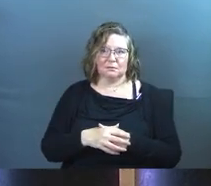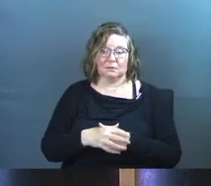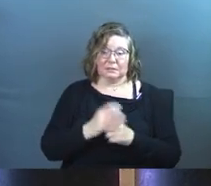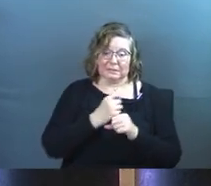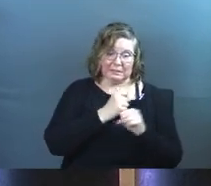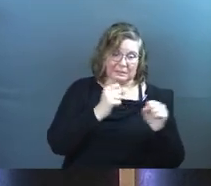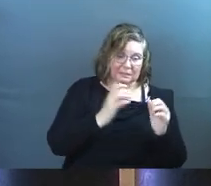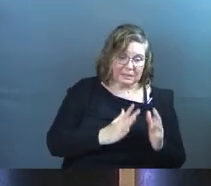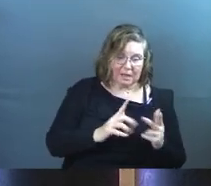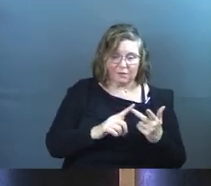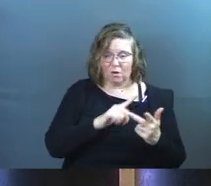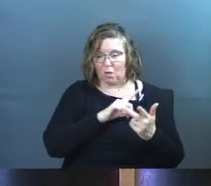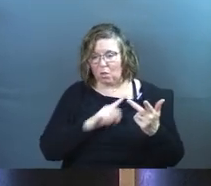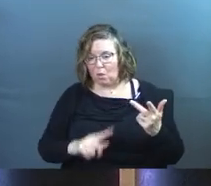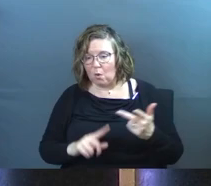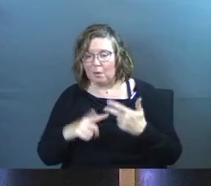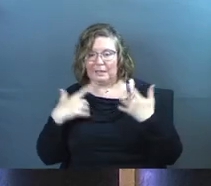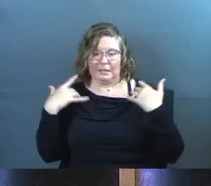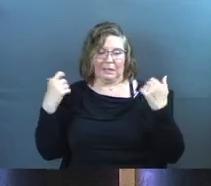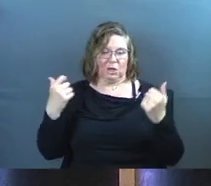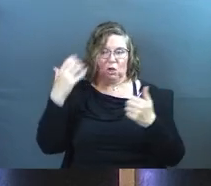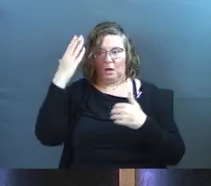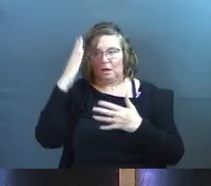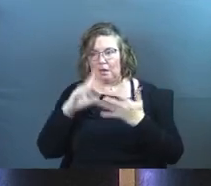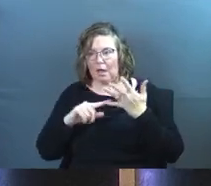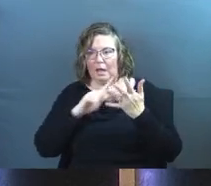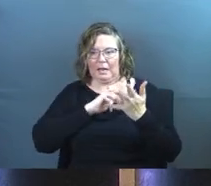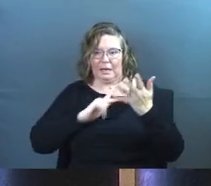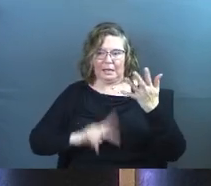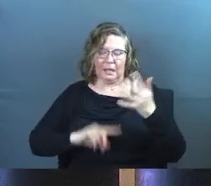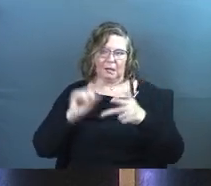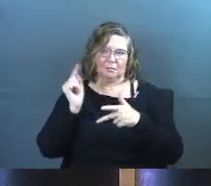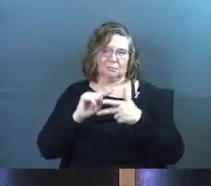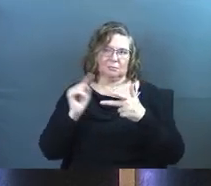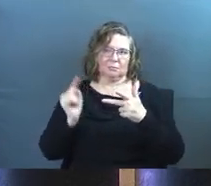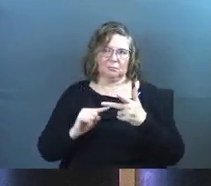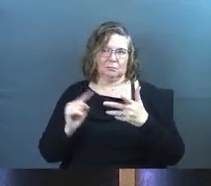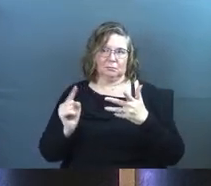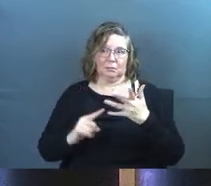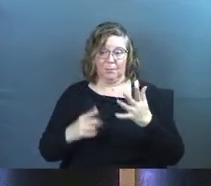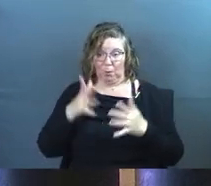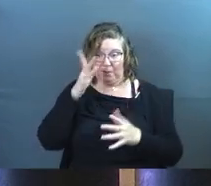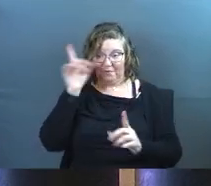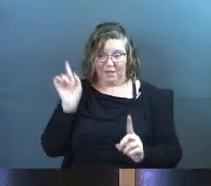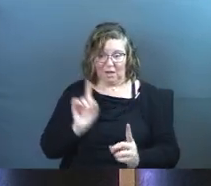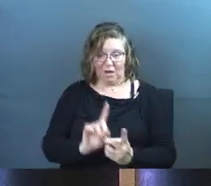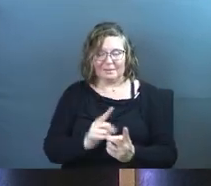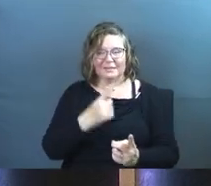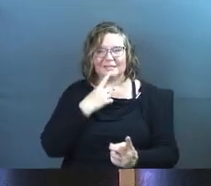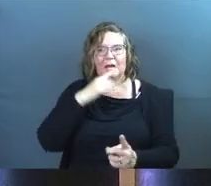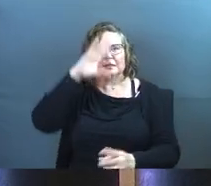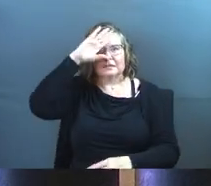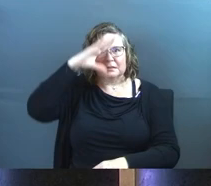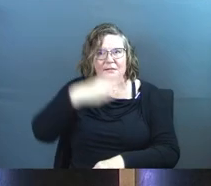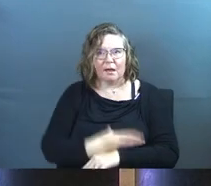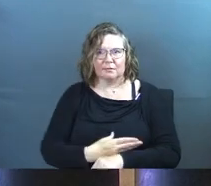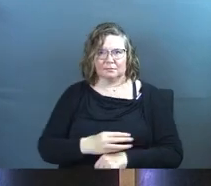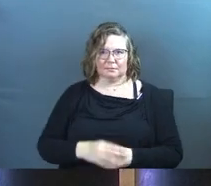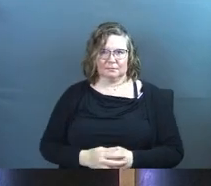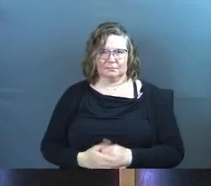Savior, and Lord, and Healer, and God, and King, and all these things. But when the Father comes, says, Son,